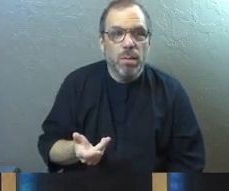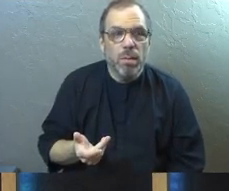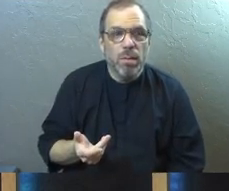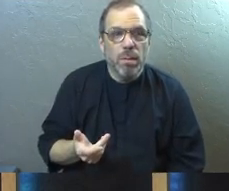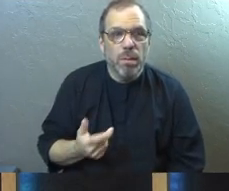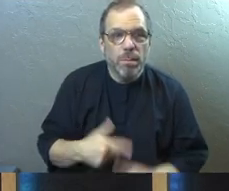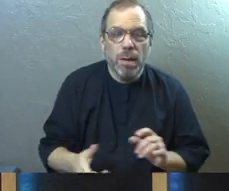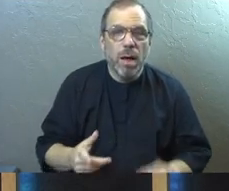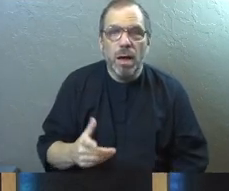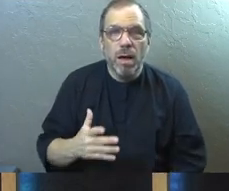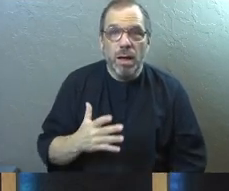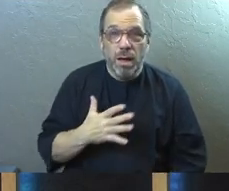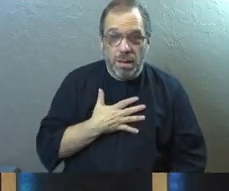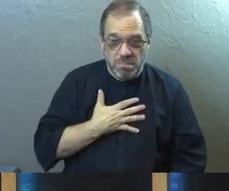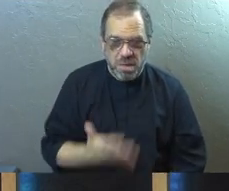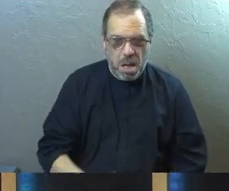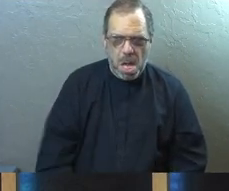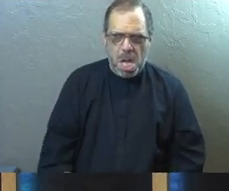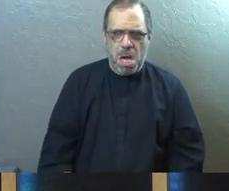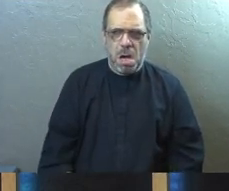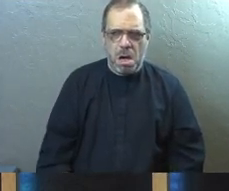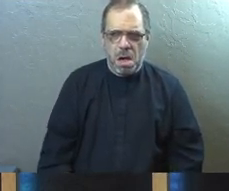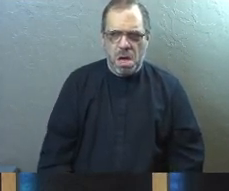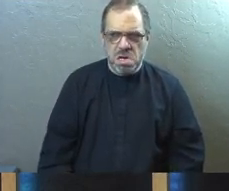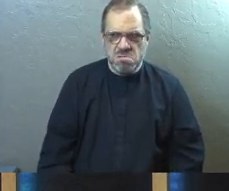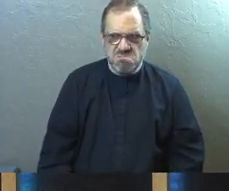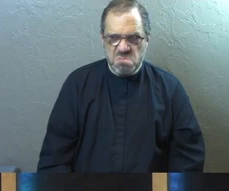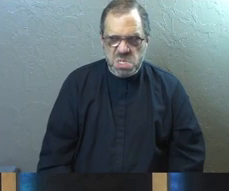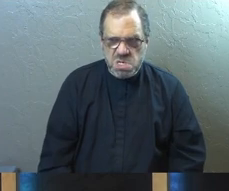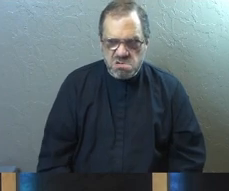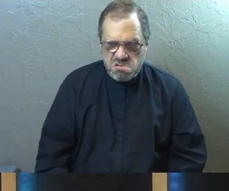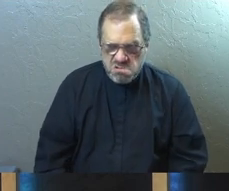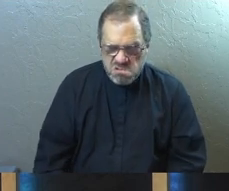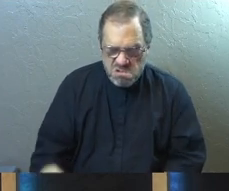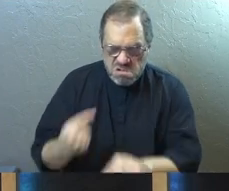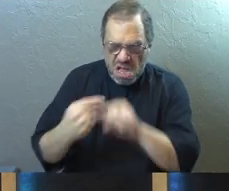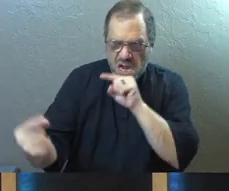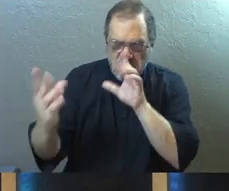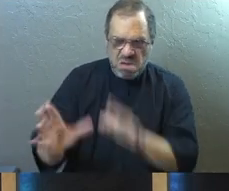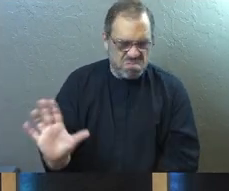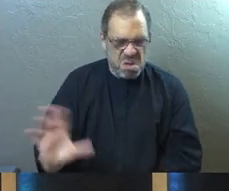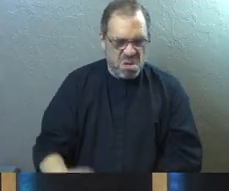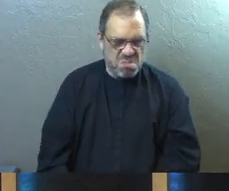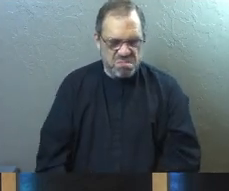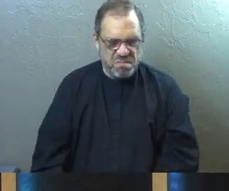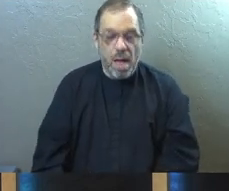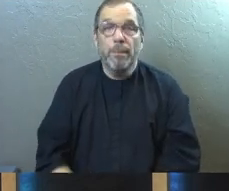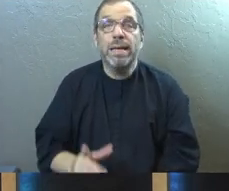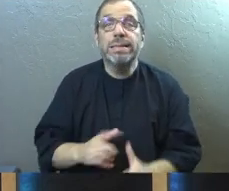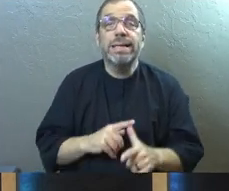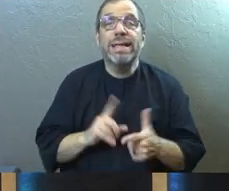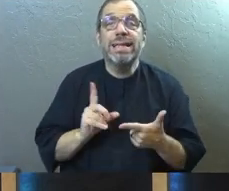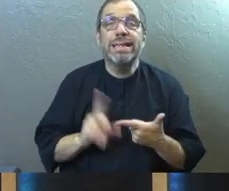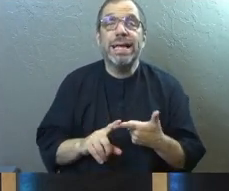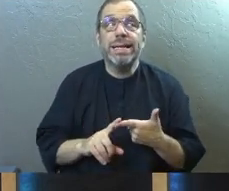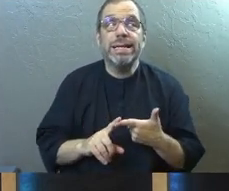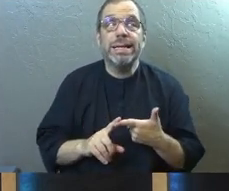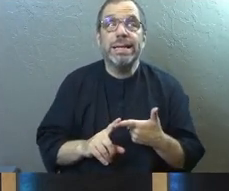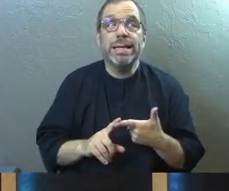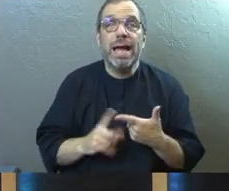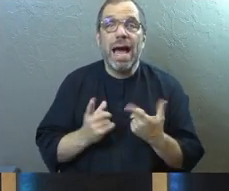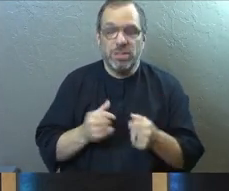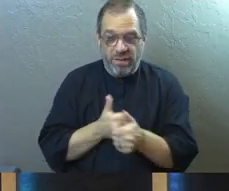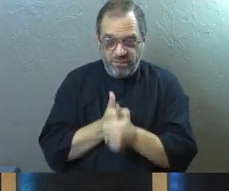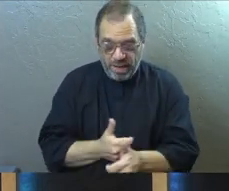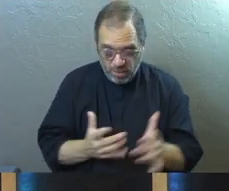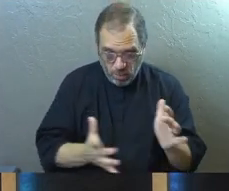But I'm not going to admit to myself that they fall under the category of enemy. Because all of a sudden, I would have to